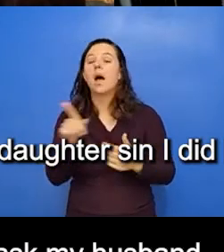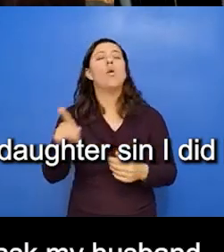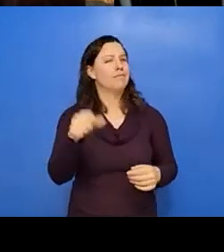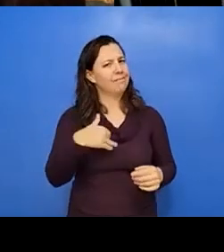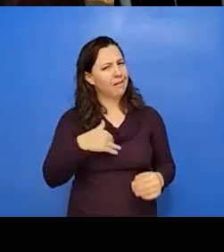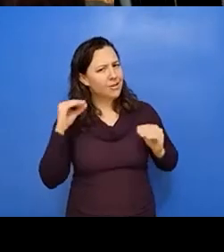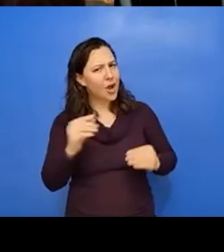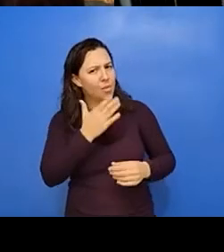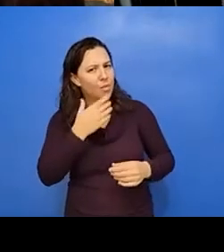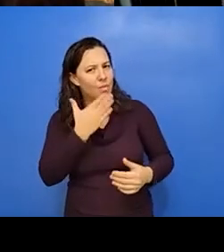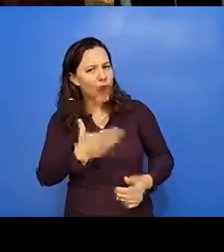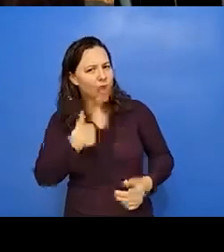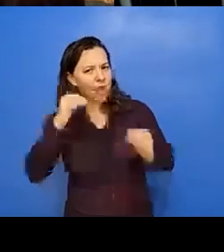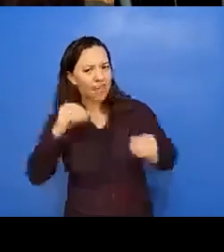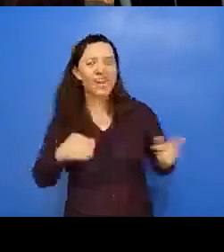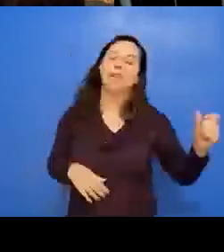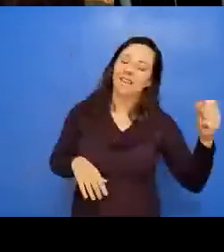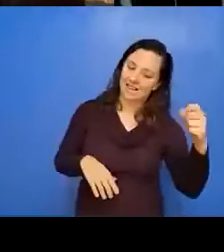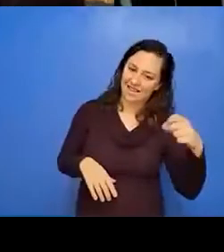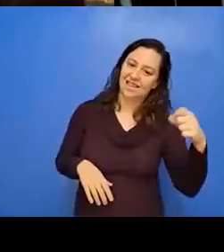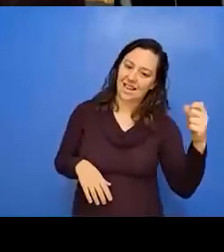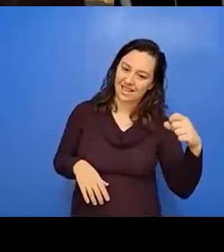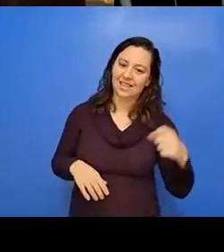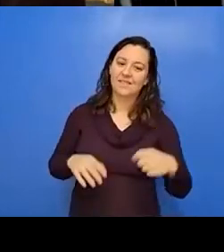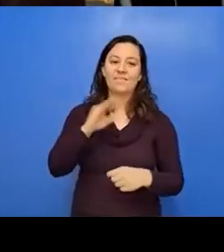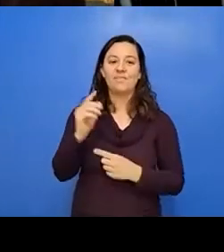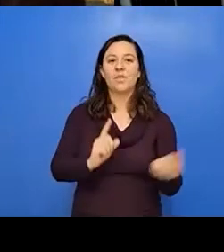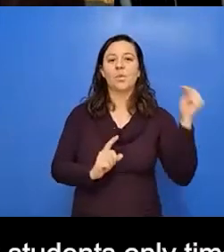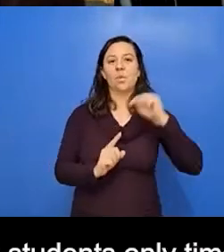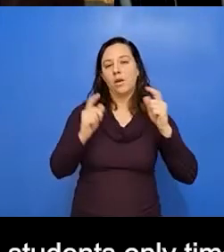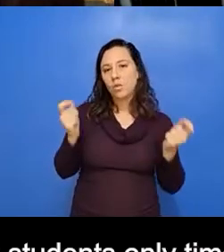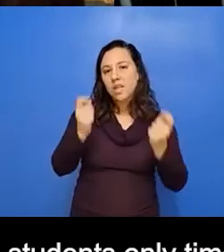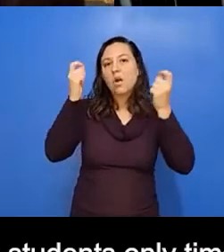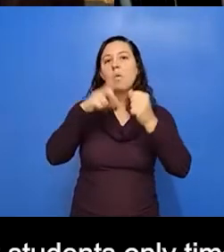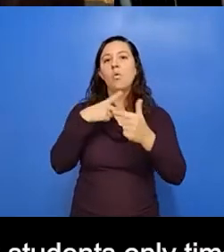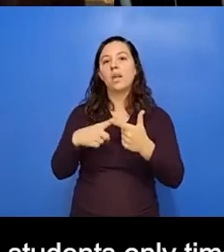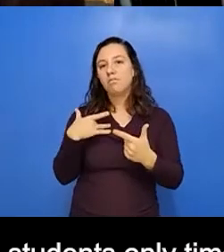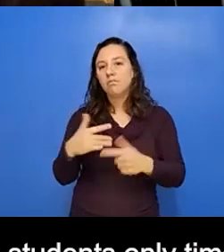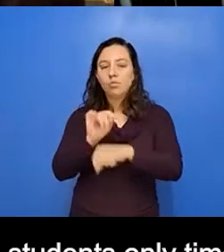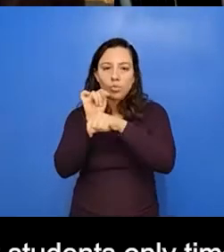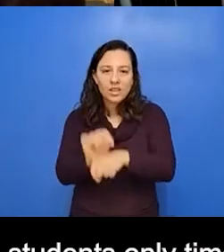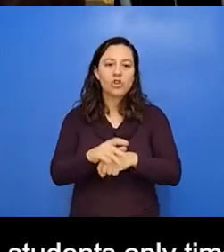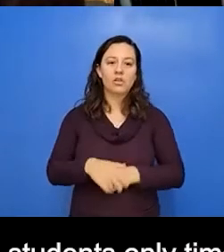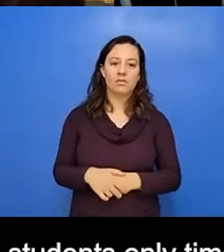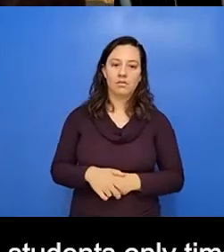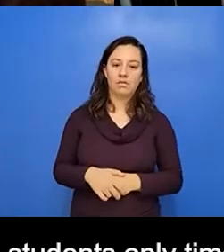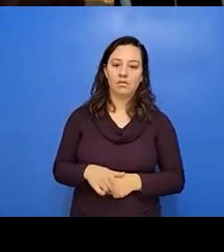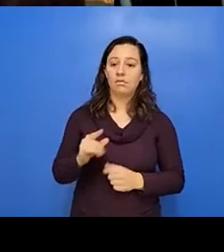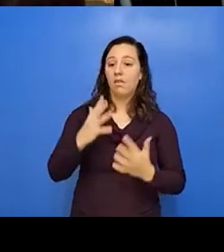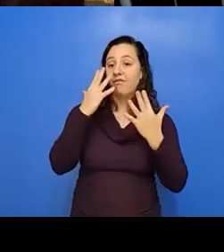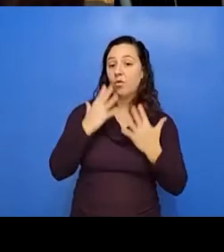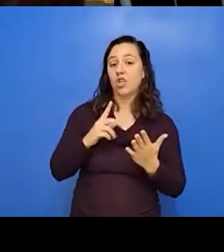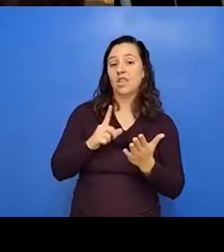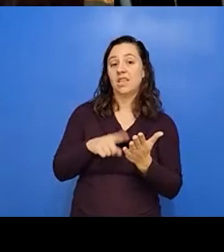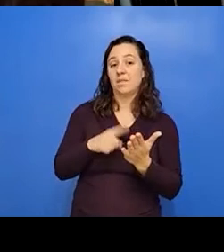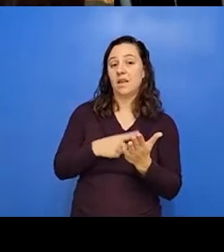yes, we, you know, and, and, you know, going back to, to ceremony and tradition, you know, the, unfortunately, sometimes the only time we